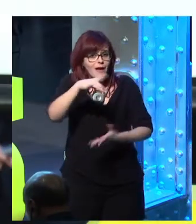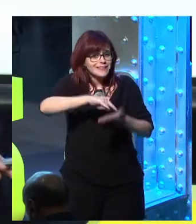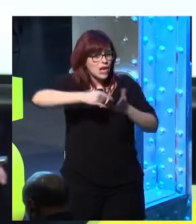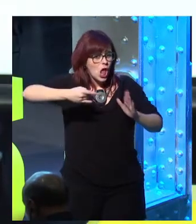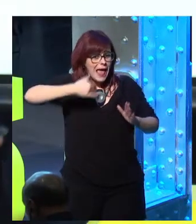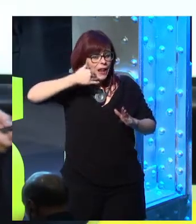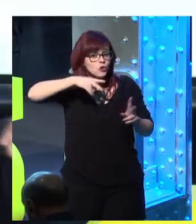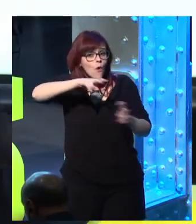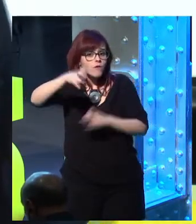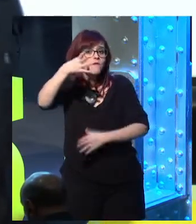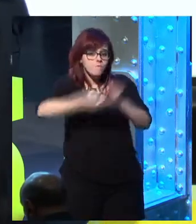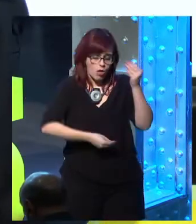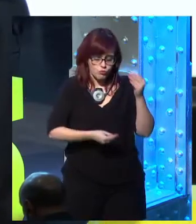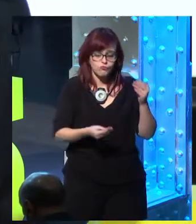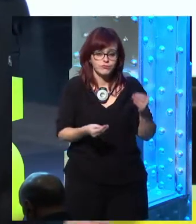certain technology.